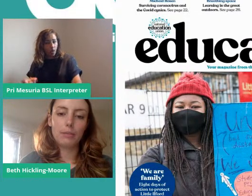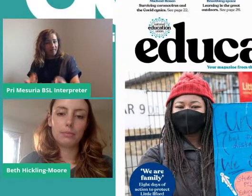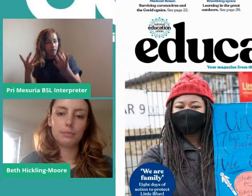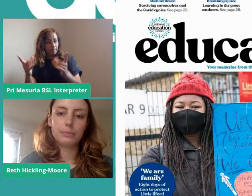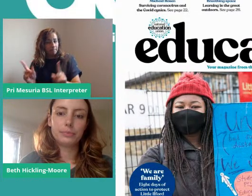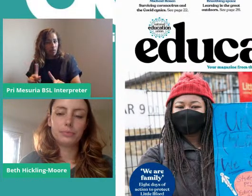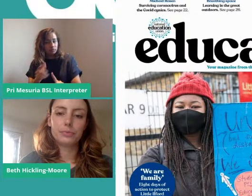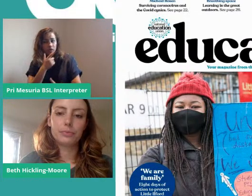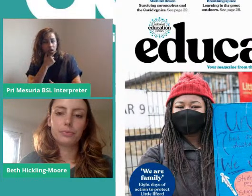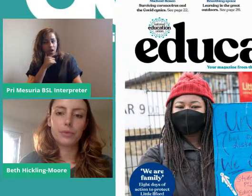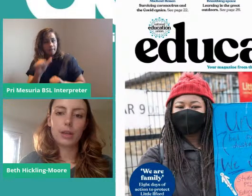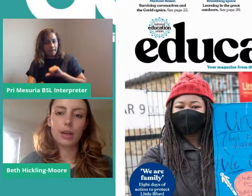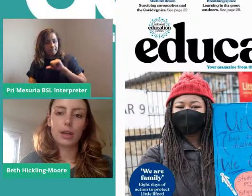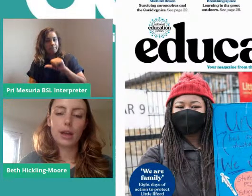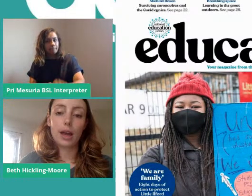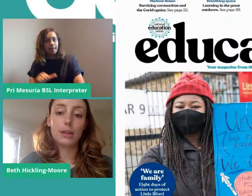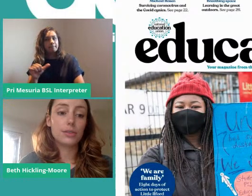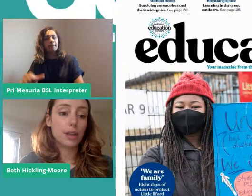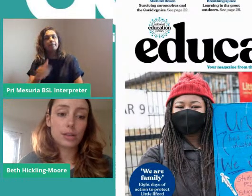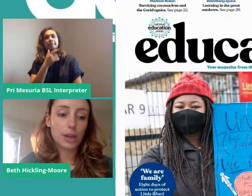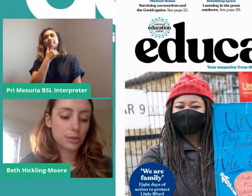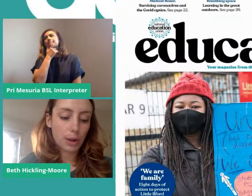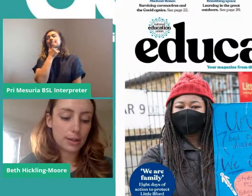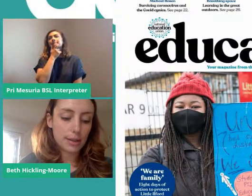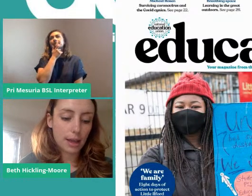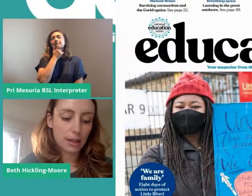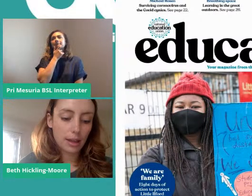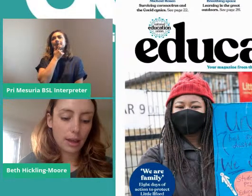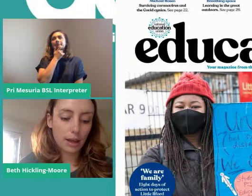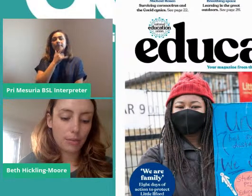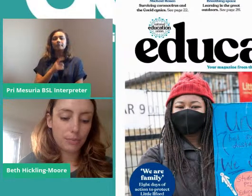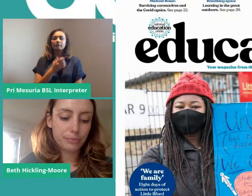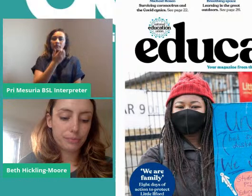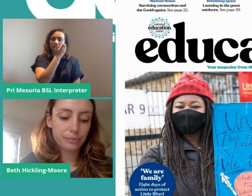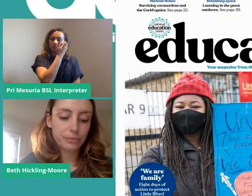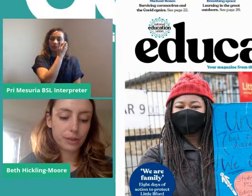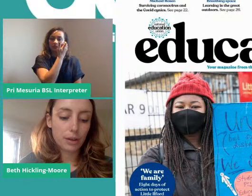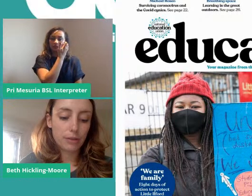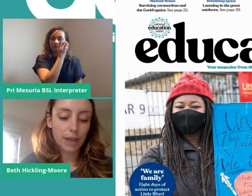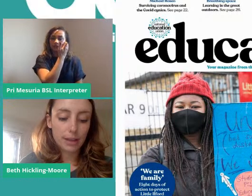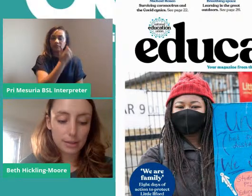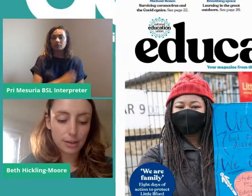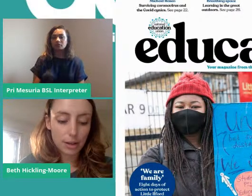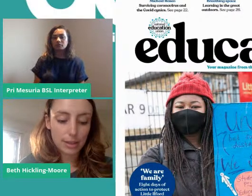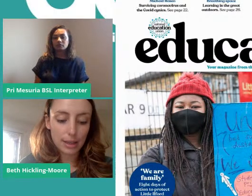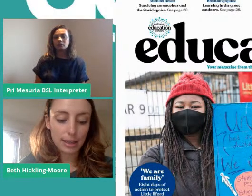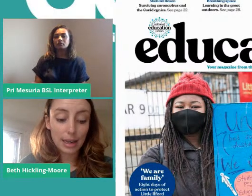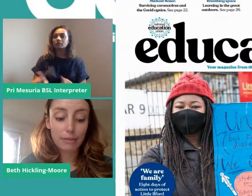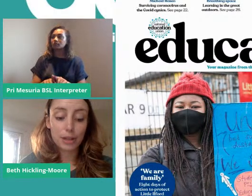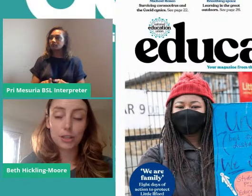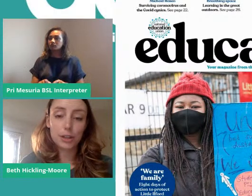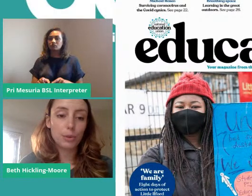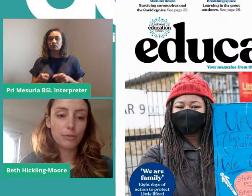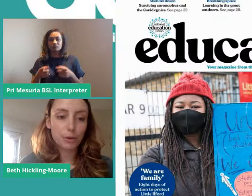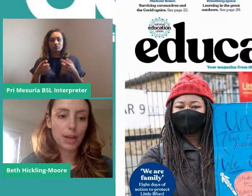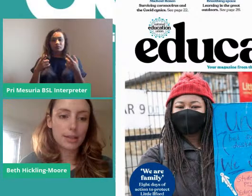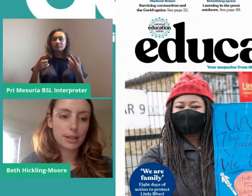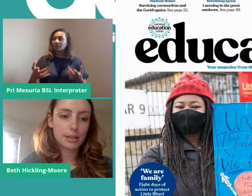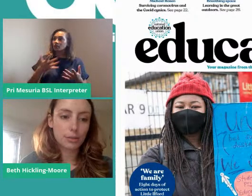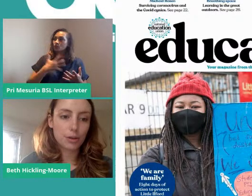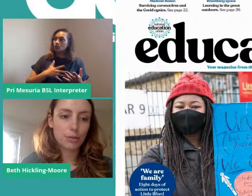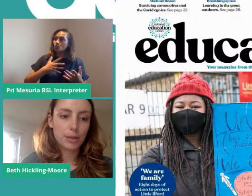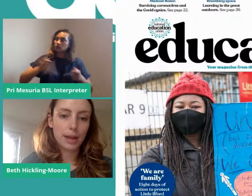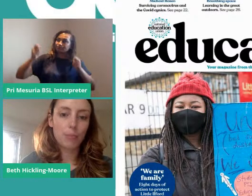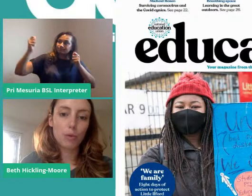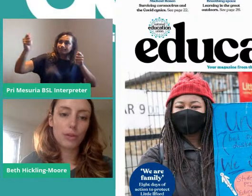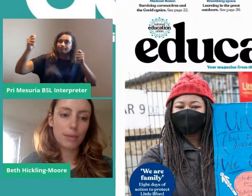and as well as that kind of exercising leverage that we've created